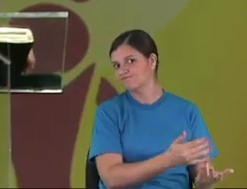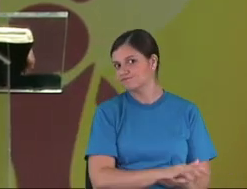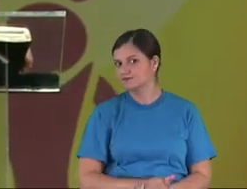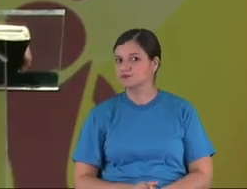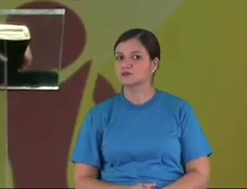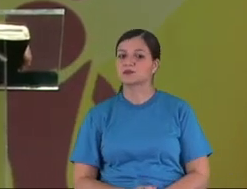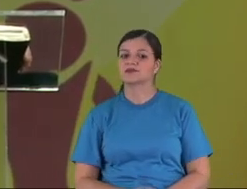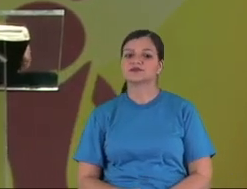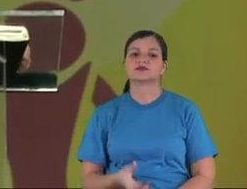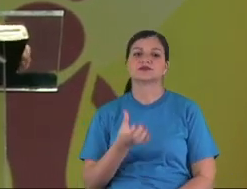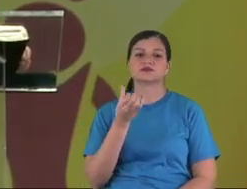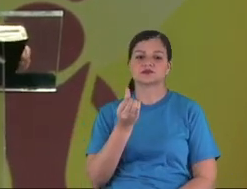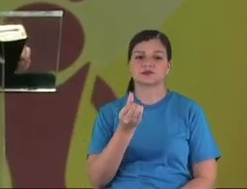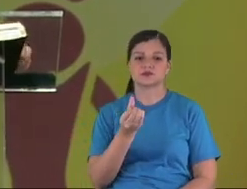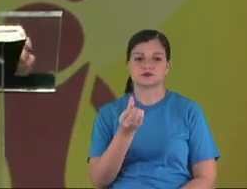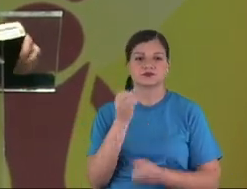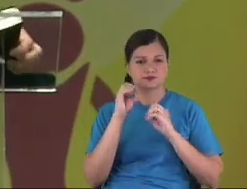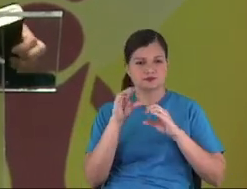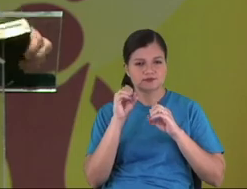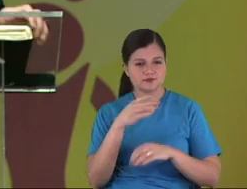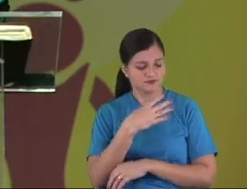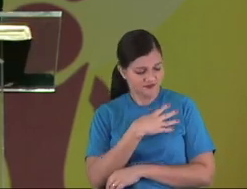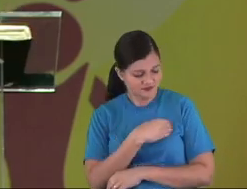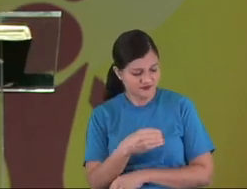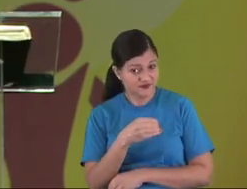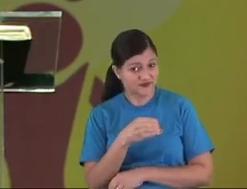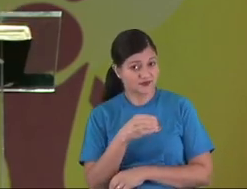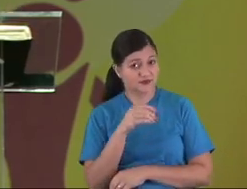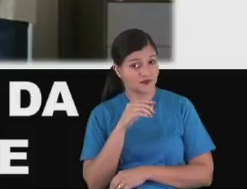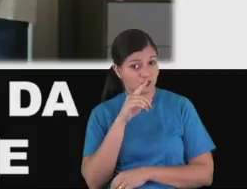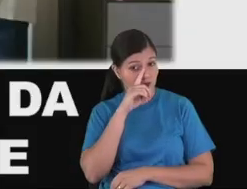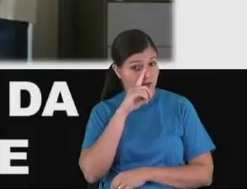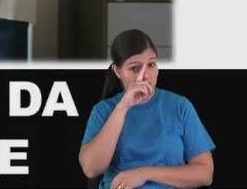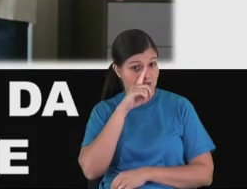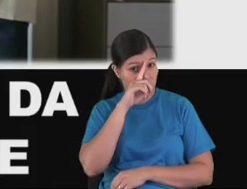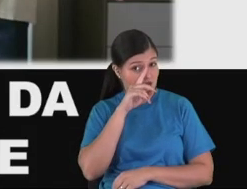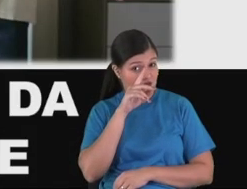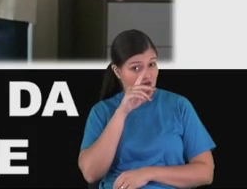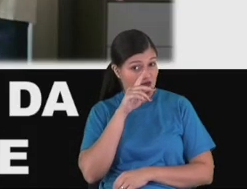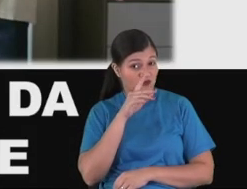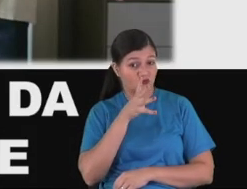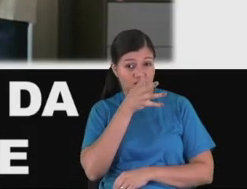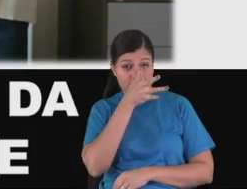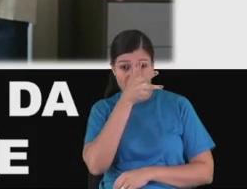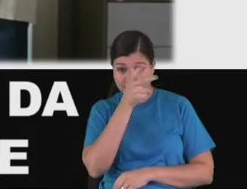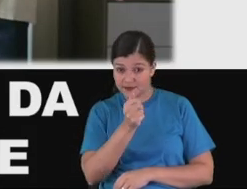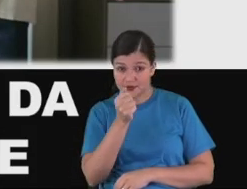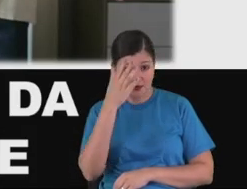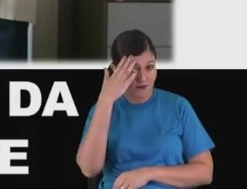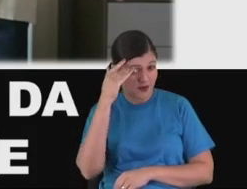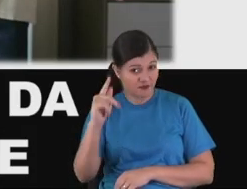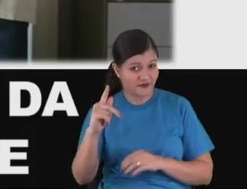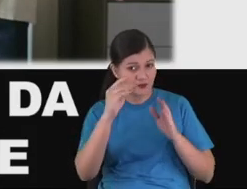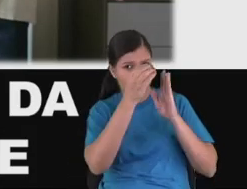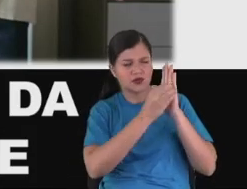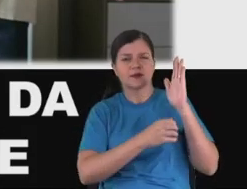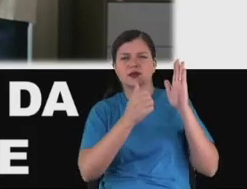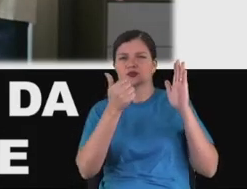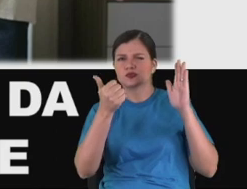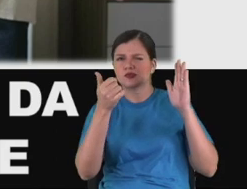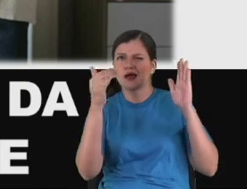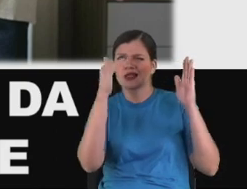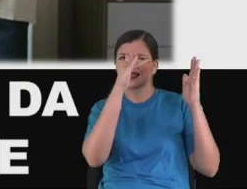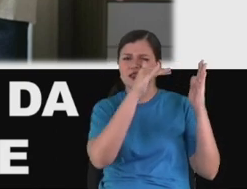about. Number six, teach them how the immorality is danger.